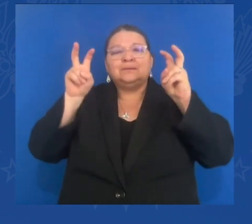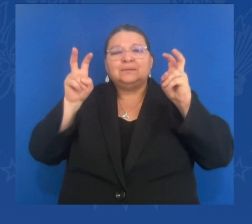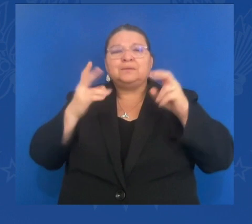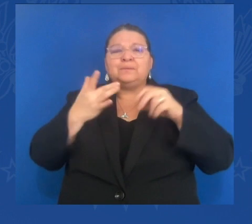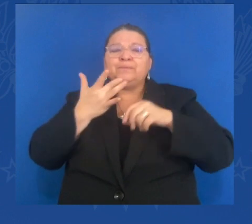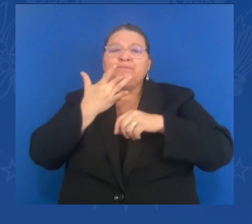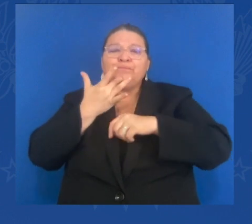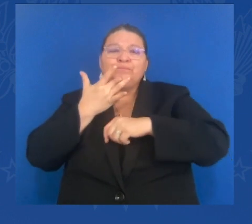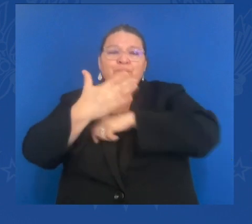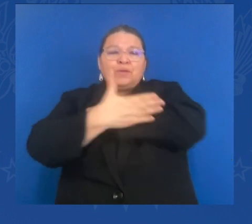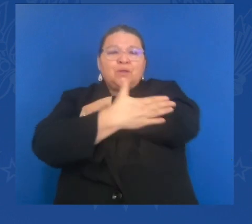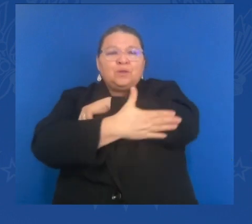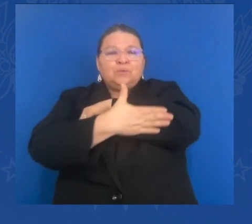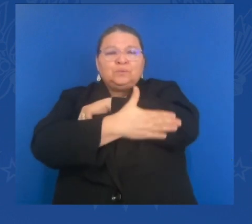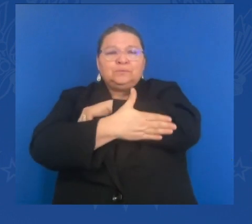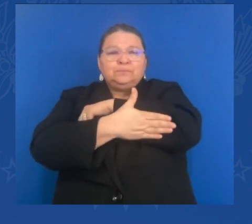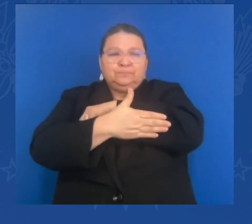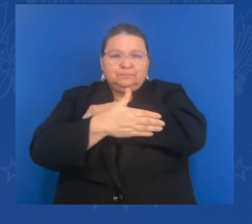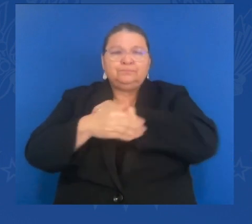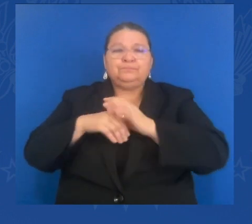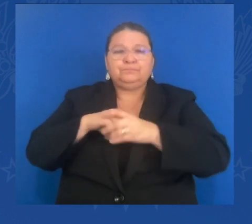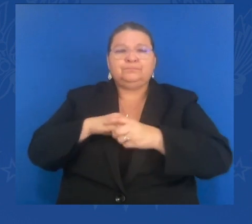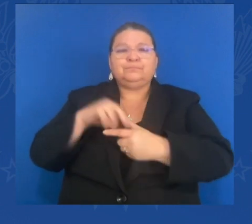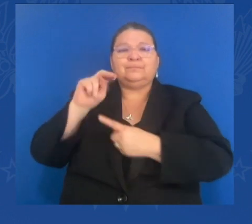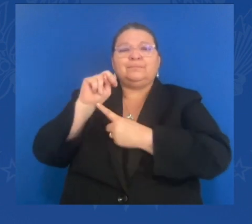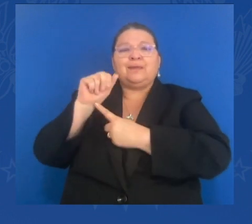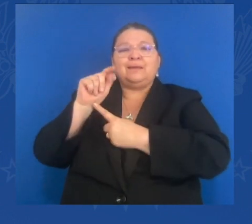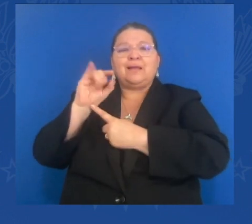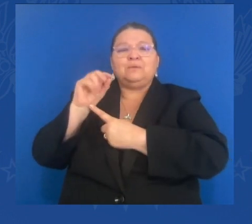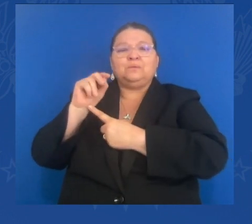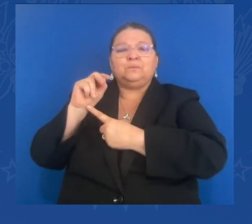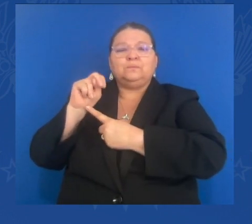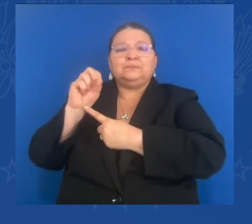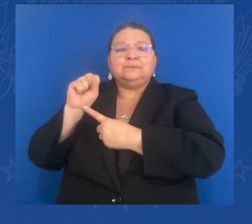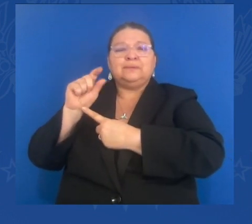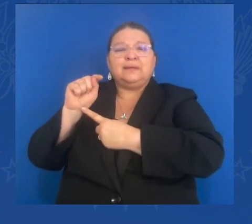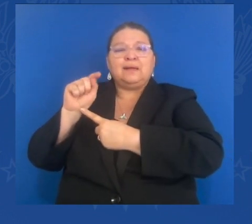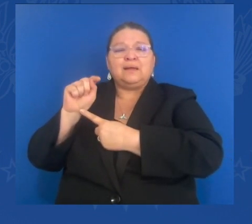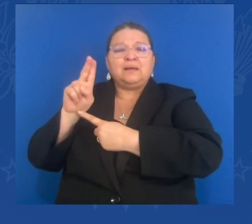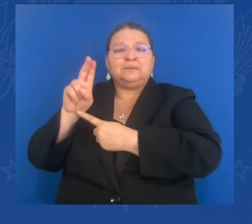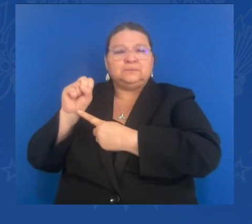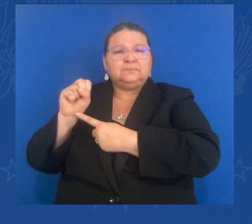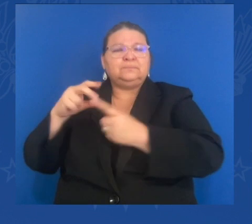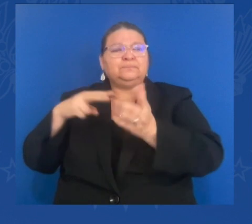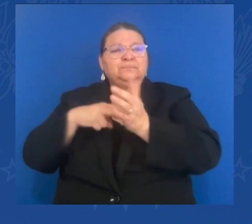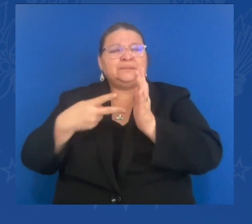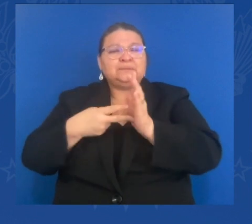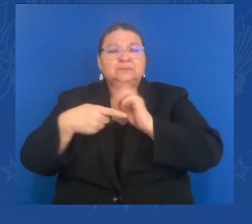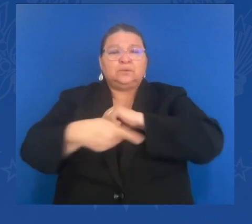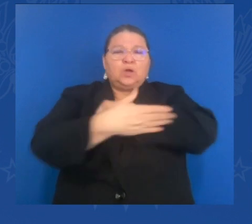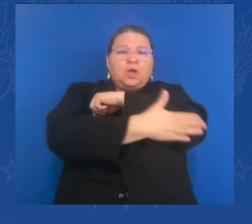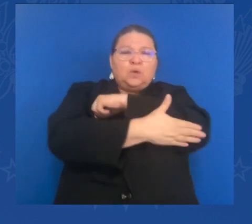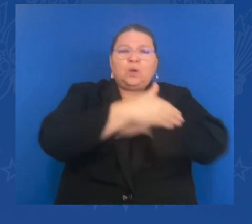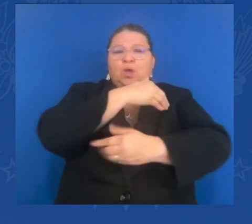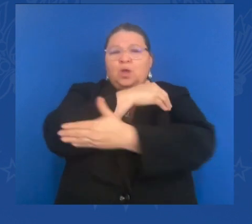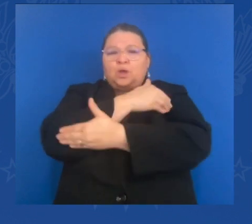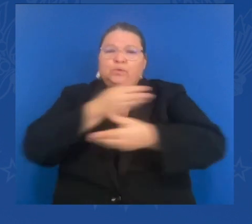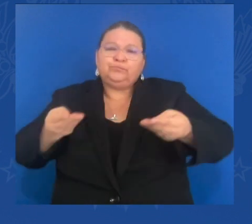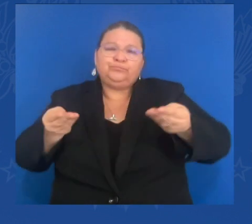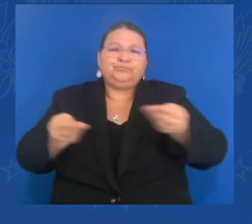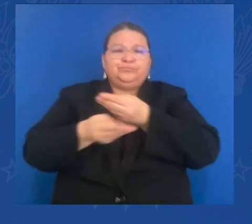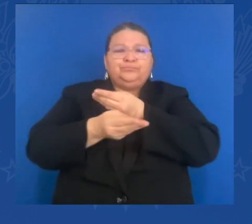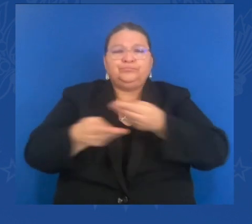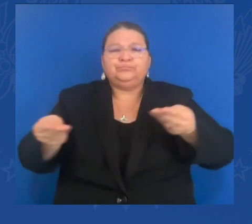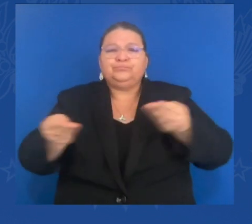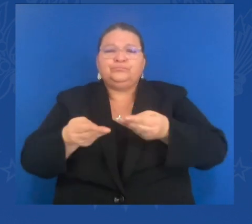two countries have agreed to trade with each other under the best possible terms — low tariffs, a few barriers